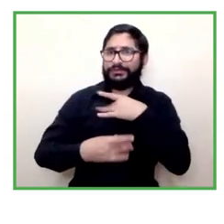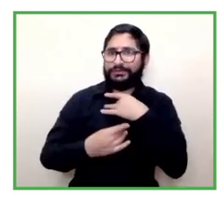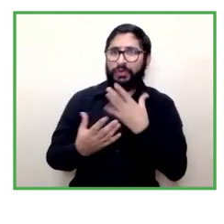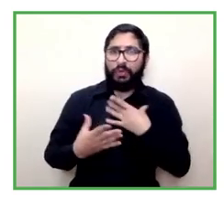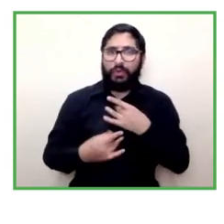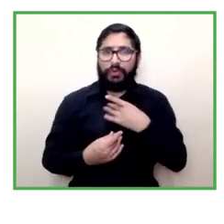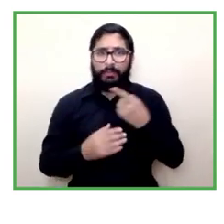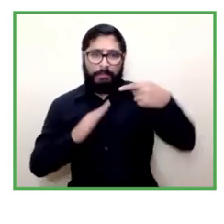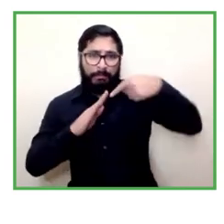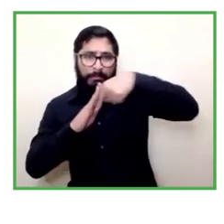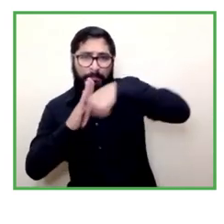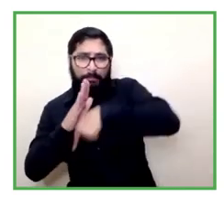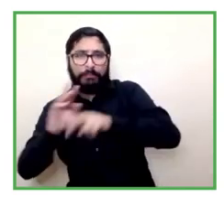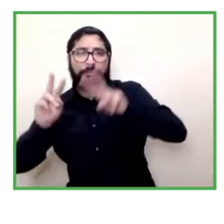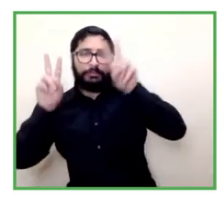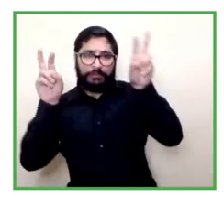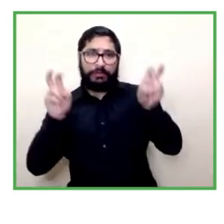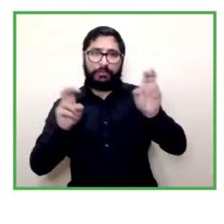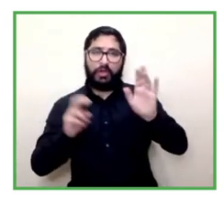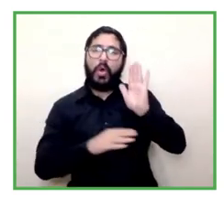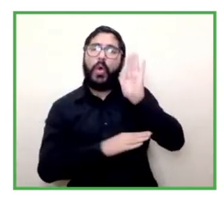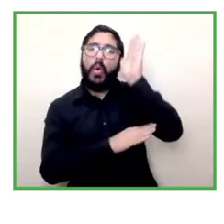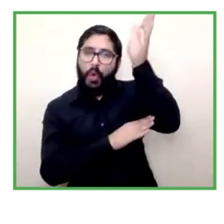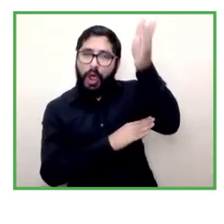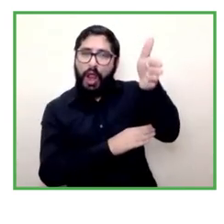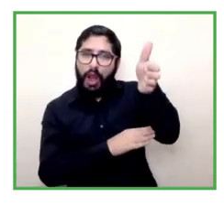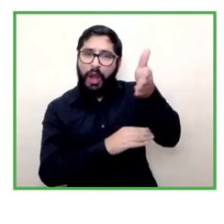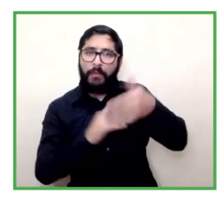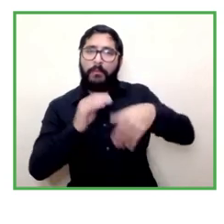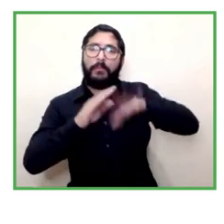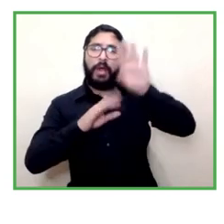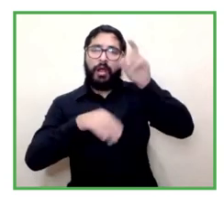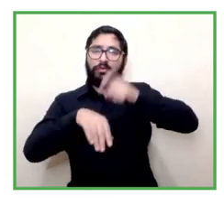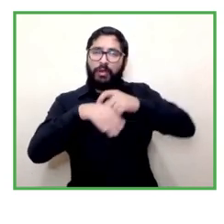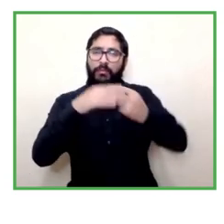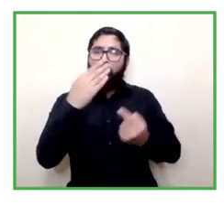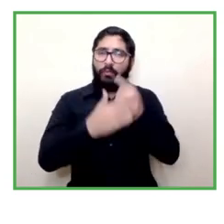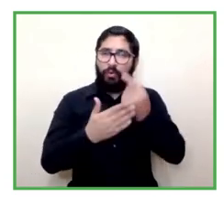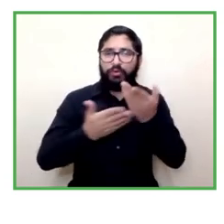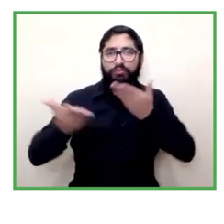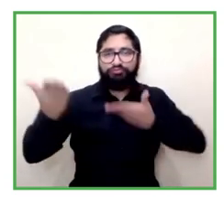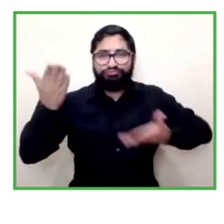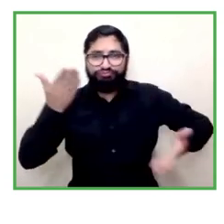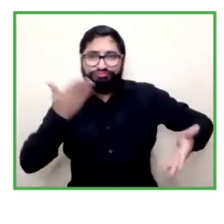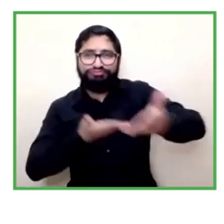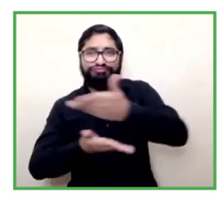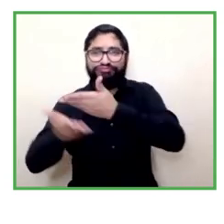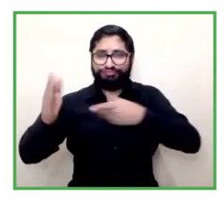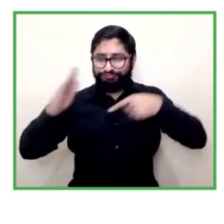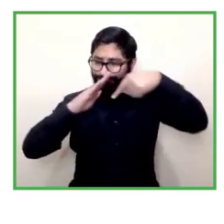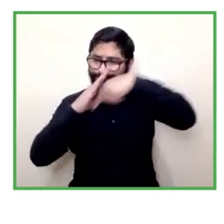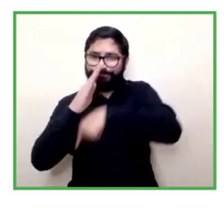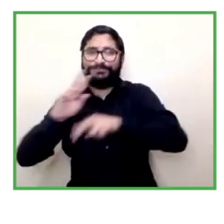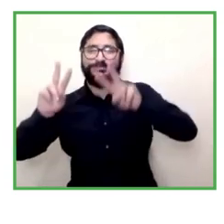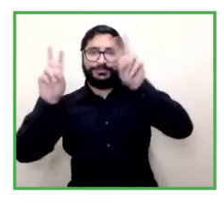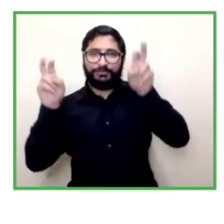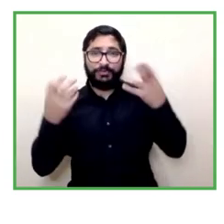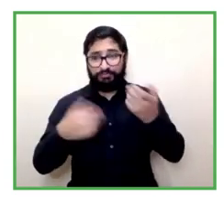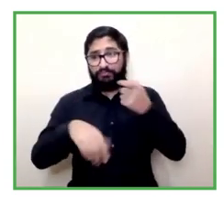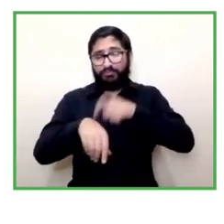keep going in depth, but we'll have the opportunity to go into the details of this